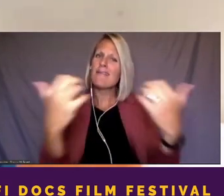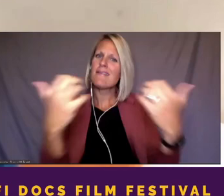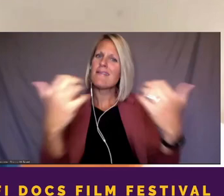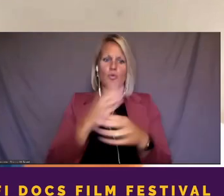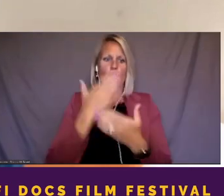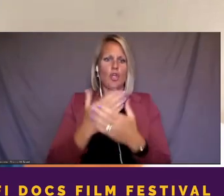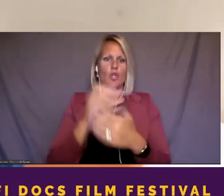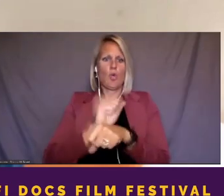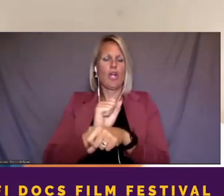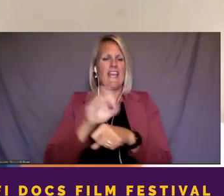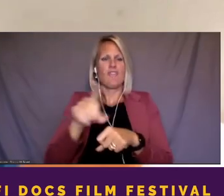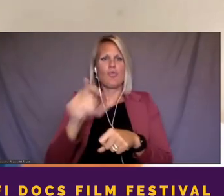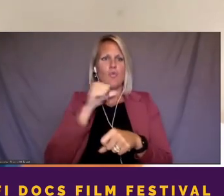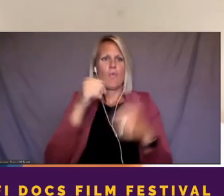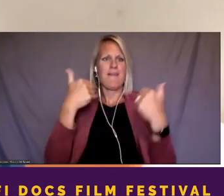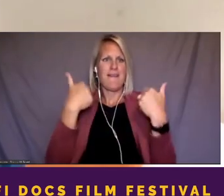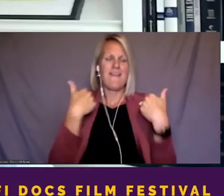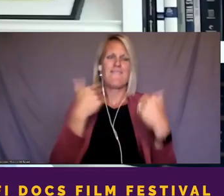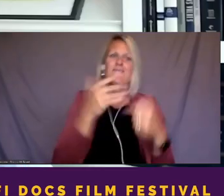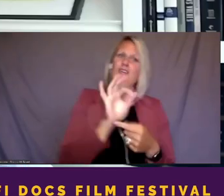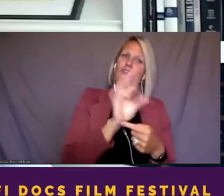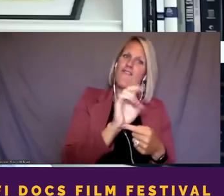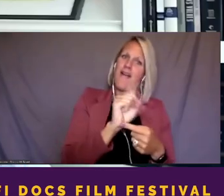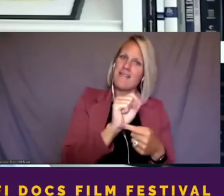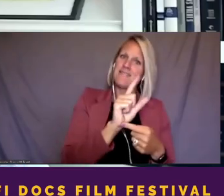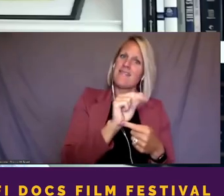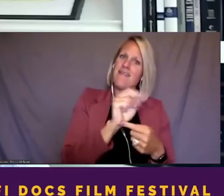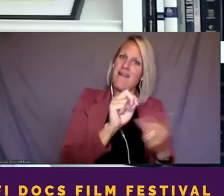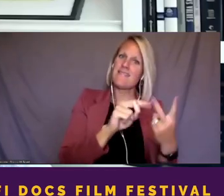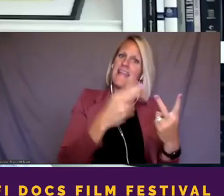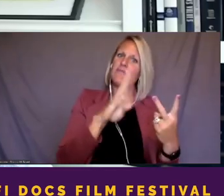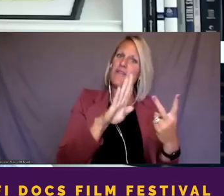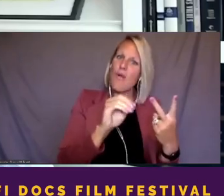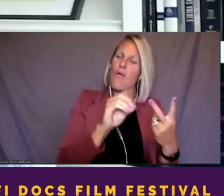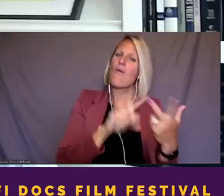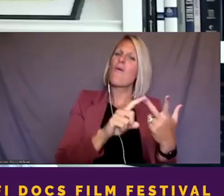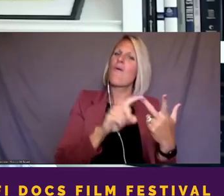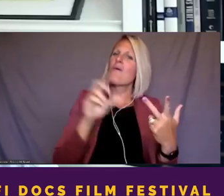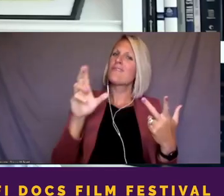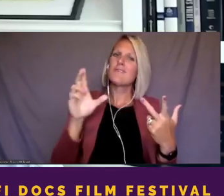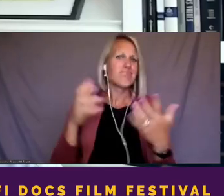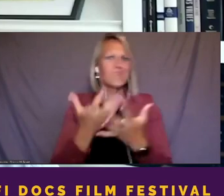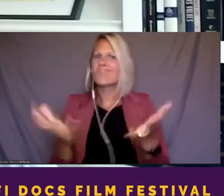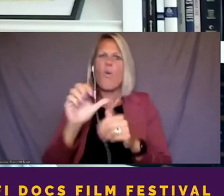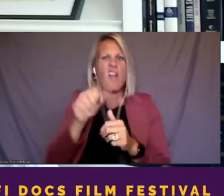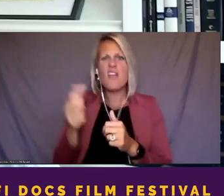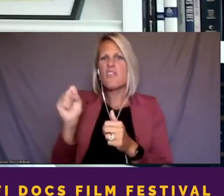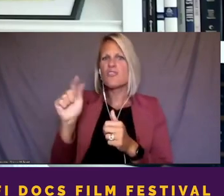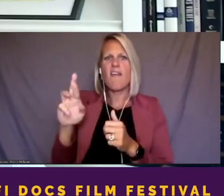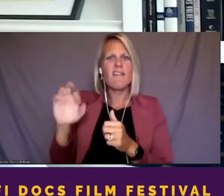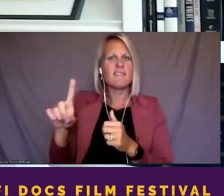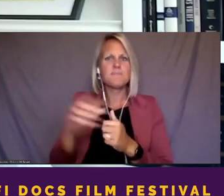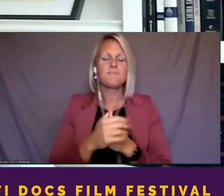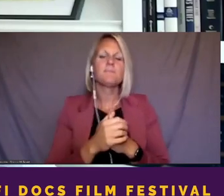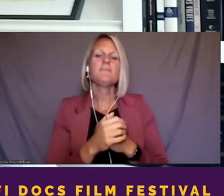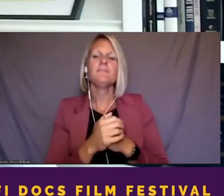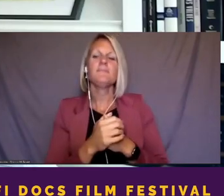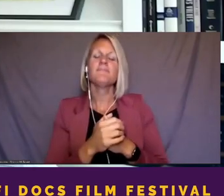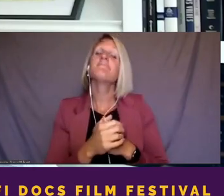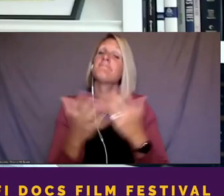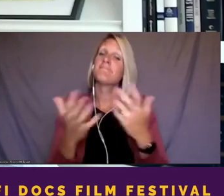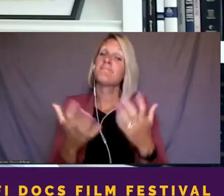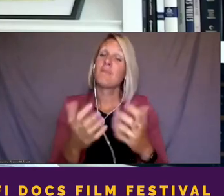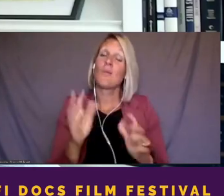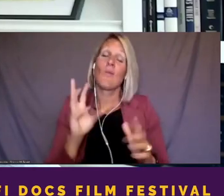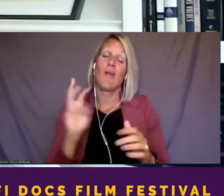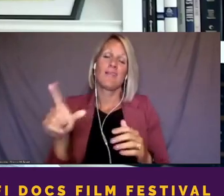HBO or another strand? Right. Well, I think you actually, the audience got to hear from Sonia and Mark a